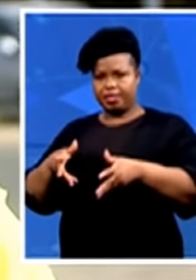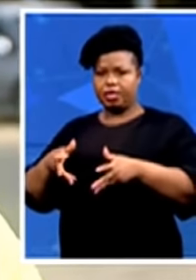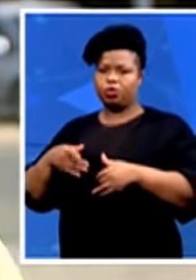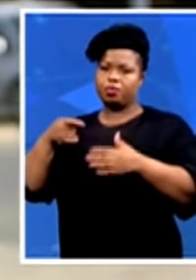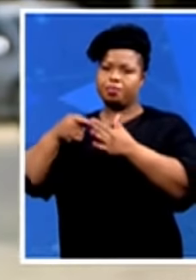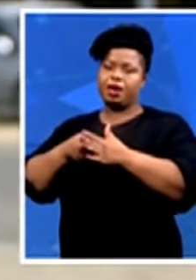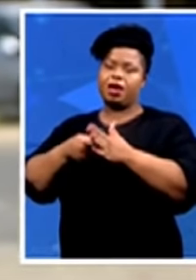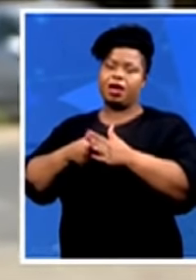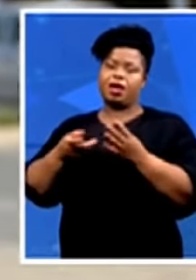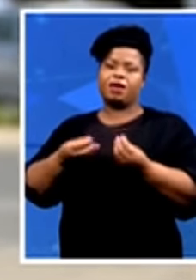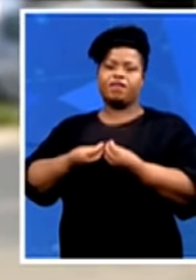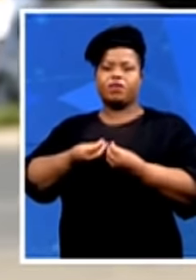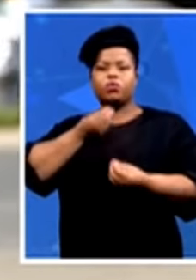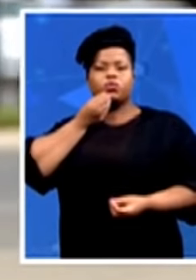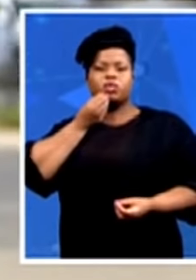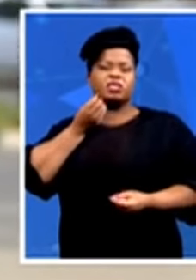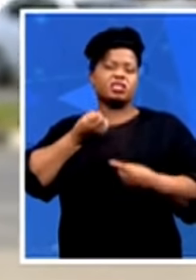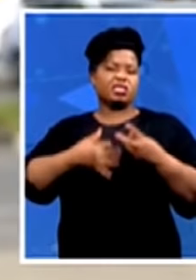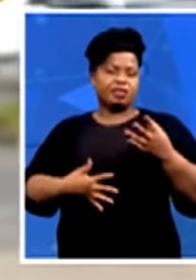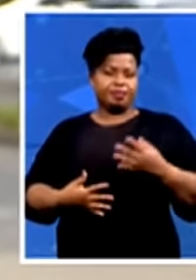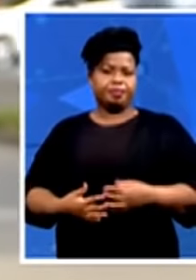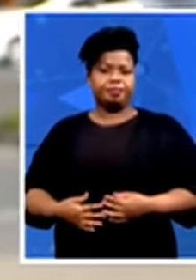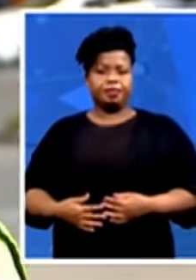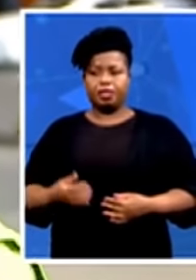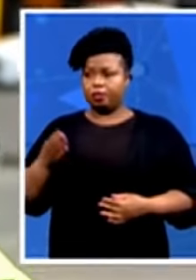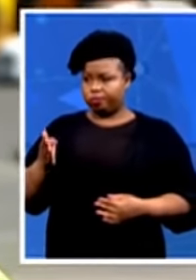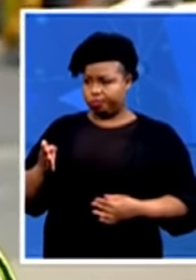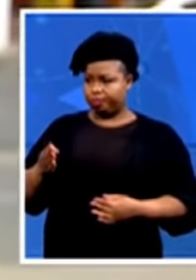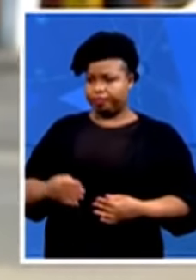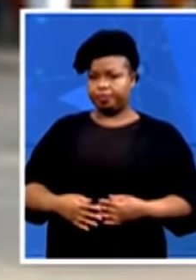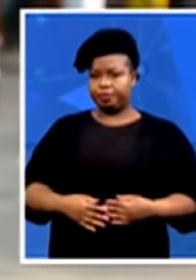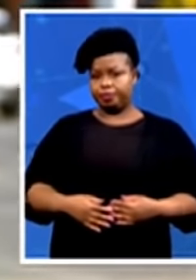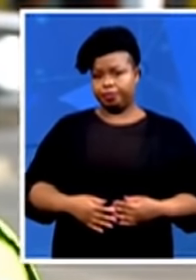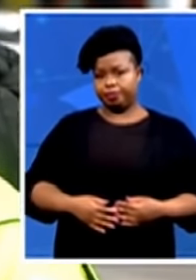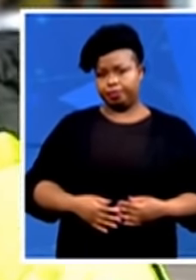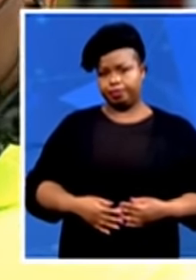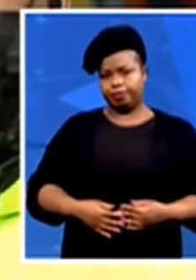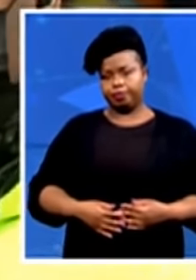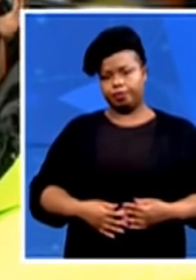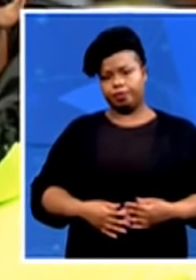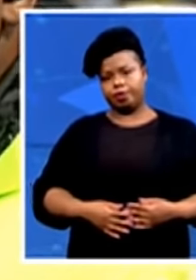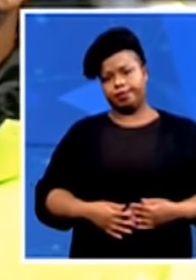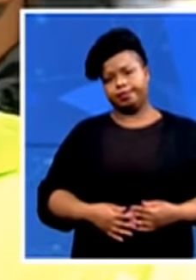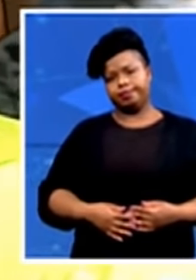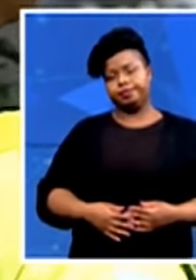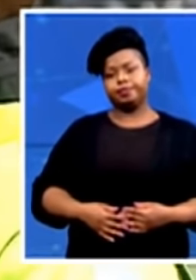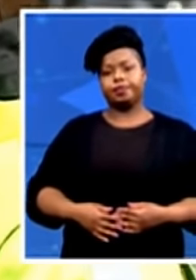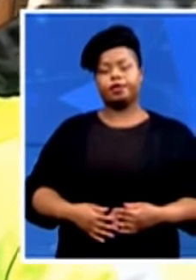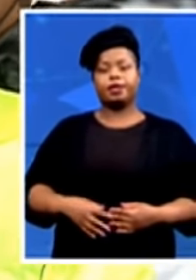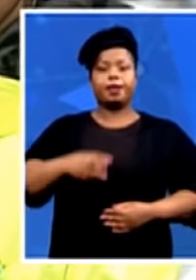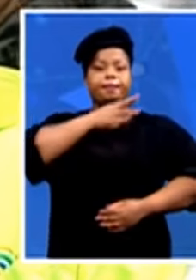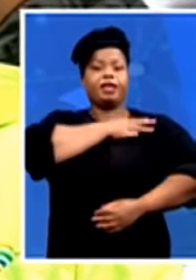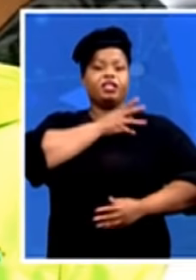And just joining me is the Alex Small manager. They are not going to take chances.